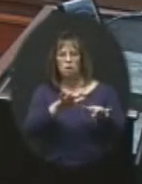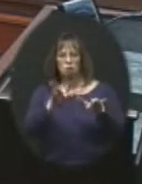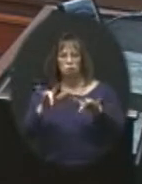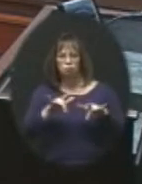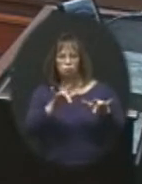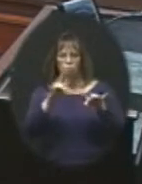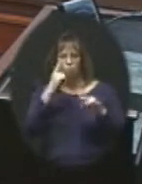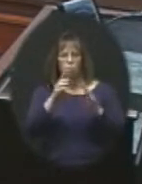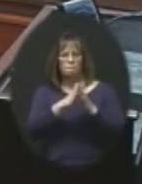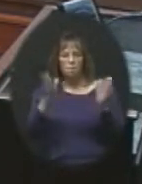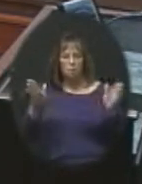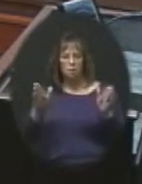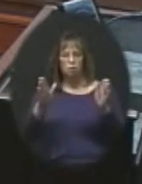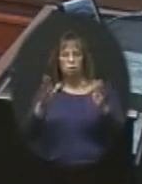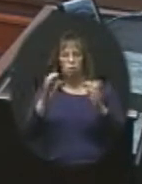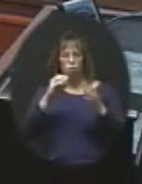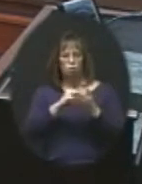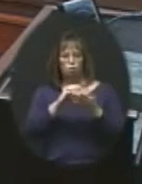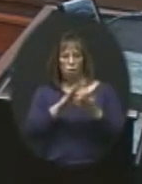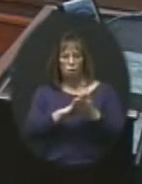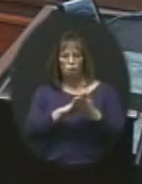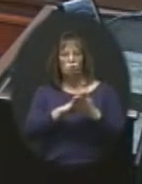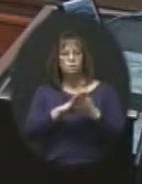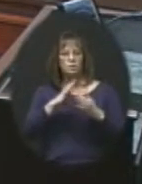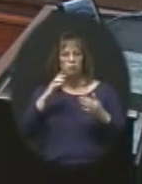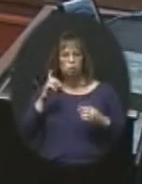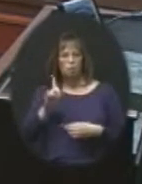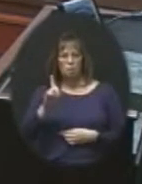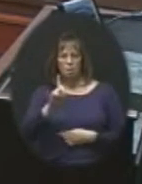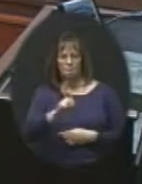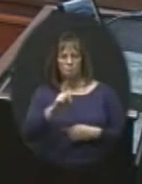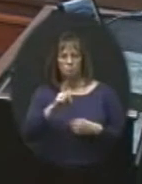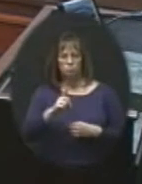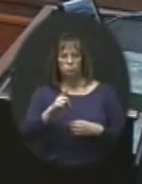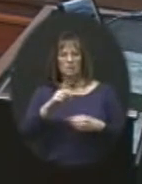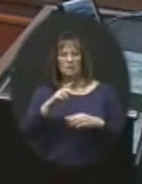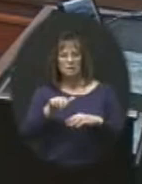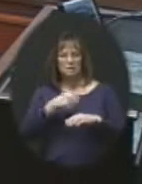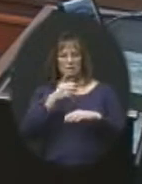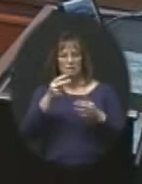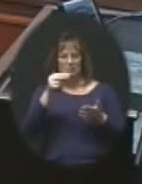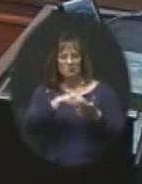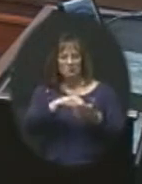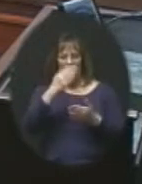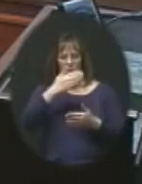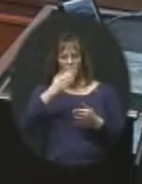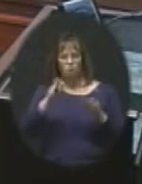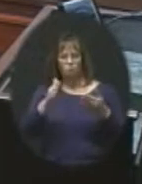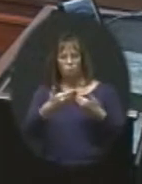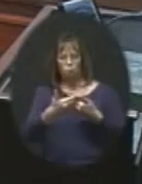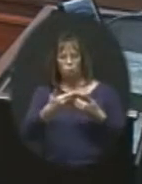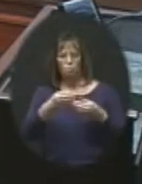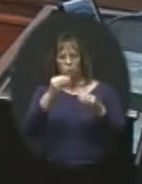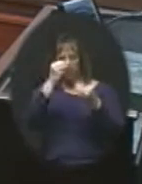public record. Individuals addressing the board should come to the podium at the front of the room and state your name and address.